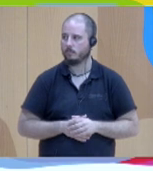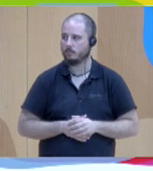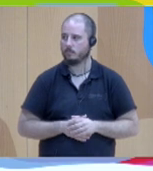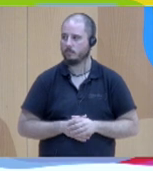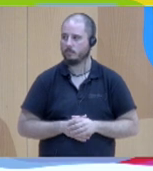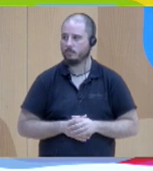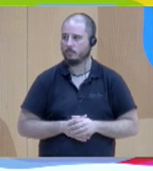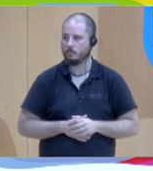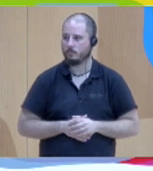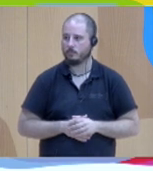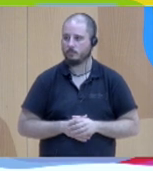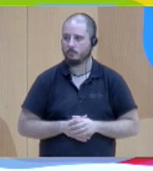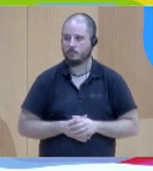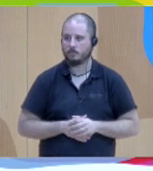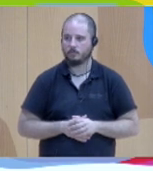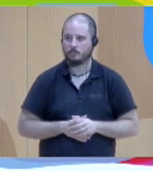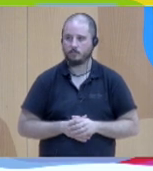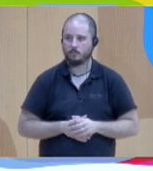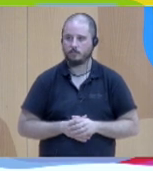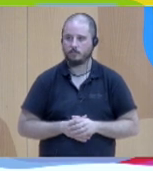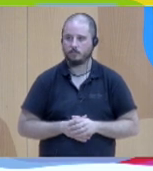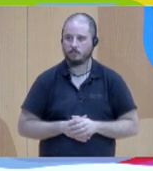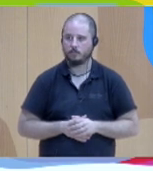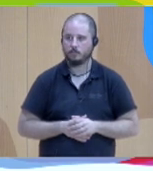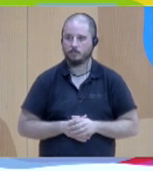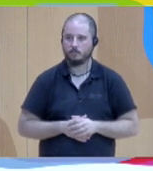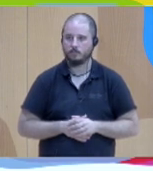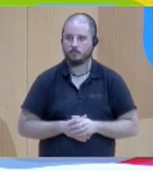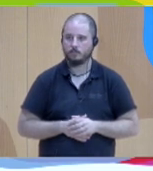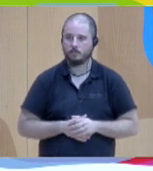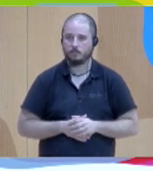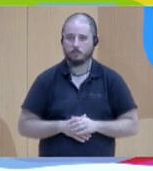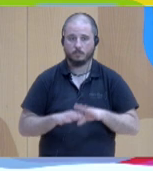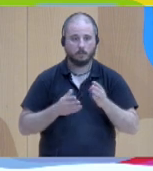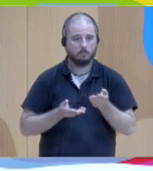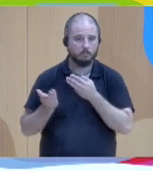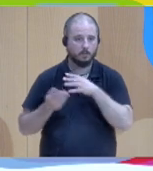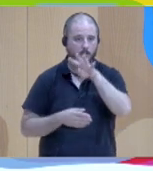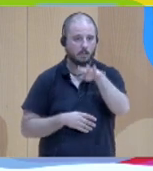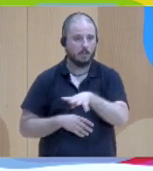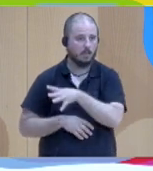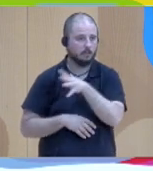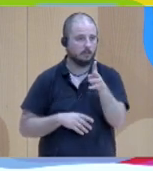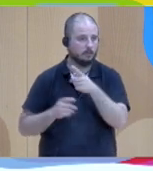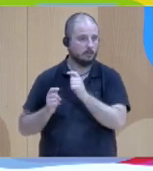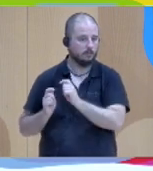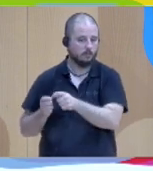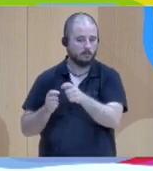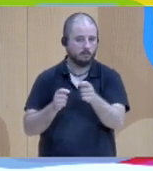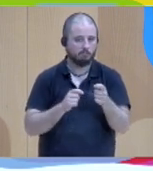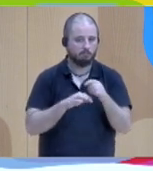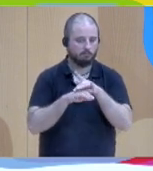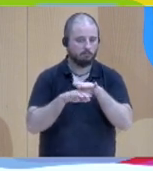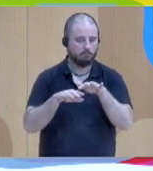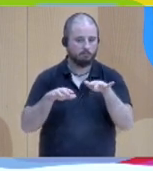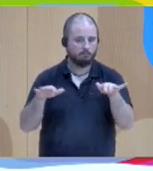graph spread around the country especially the schools and teachers they were so who had not